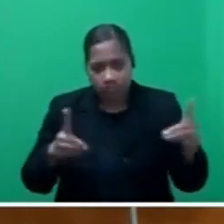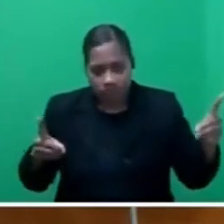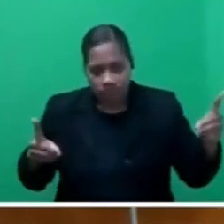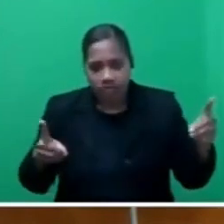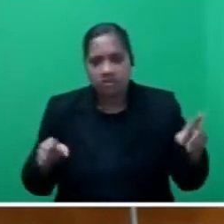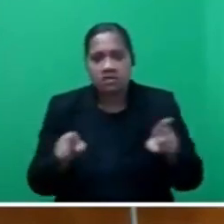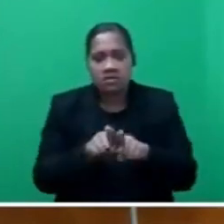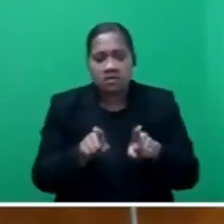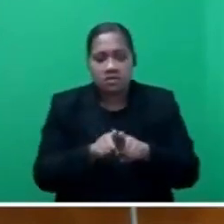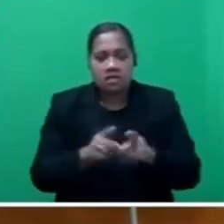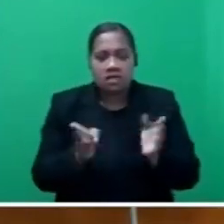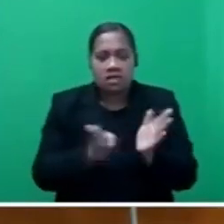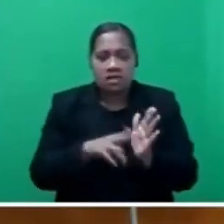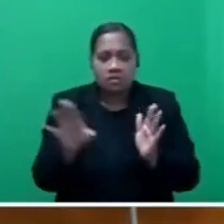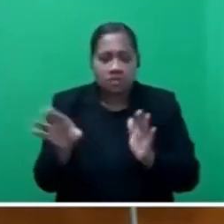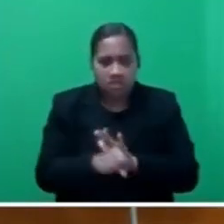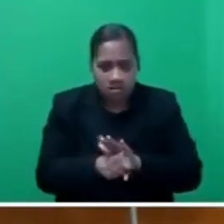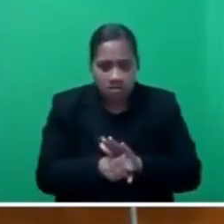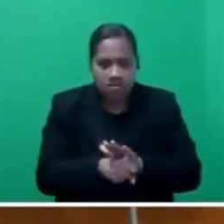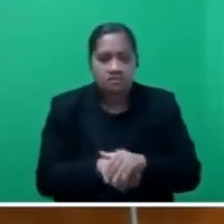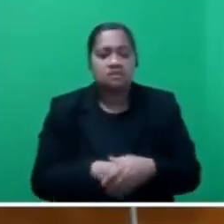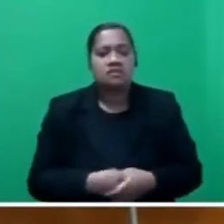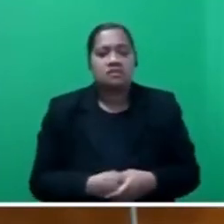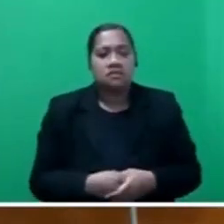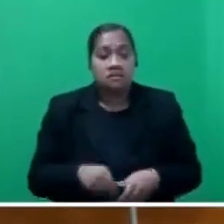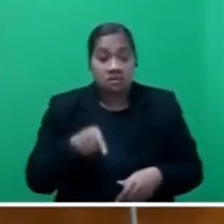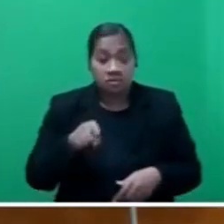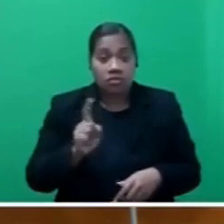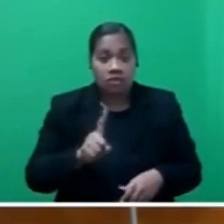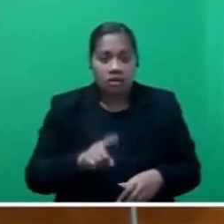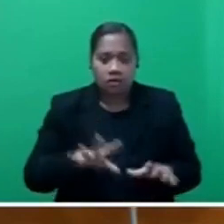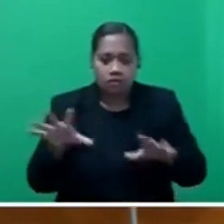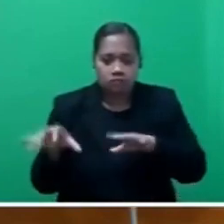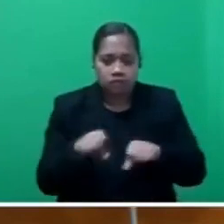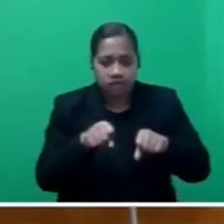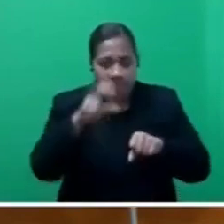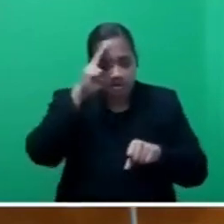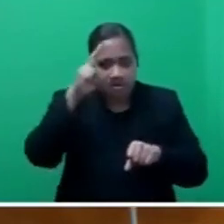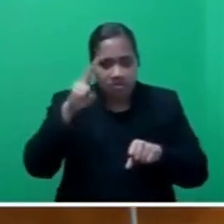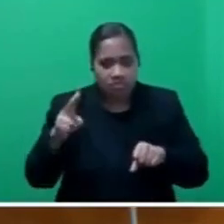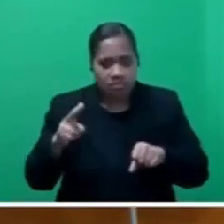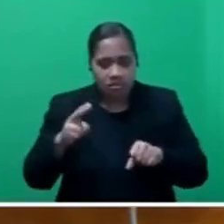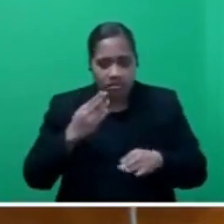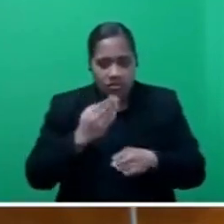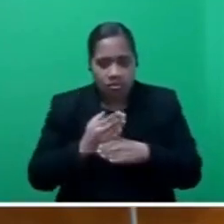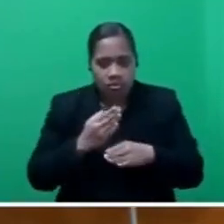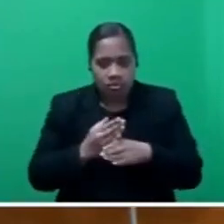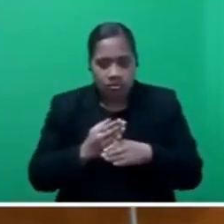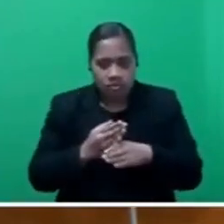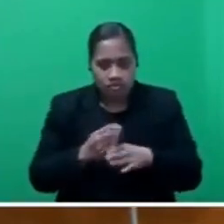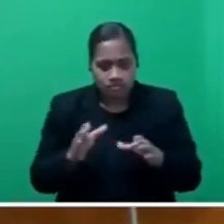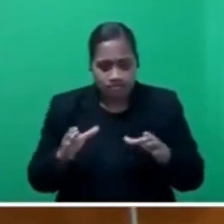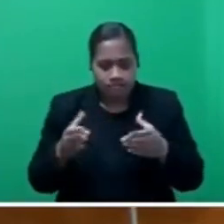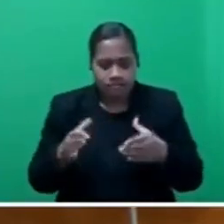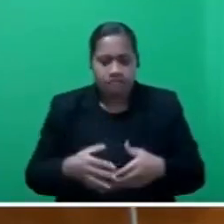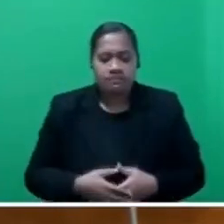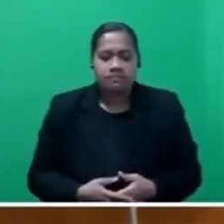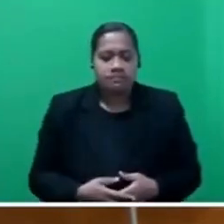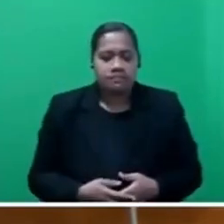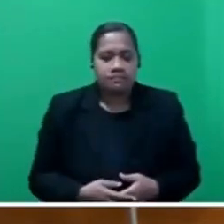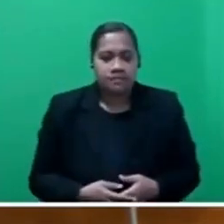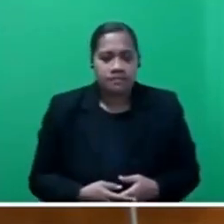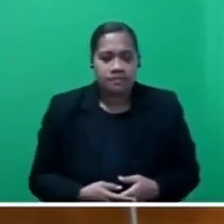and chronism, which ultimately robs the nation of an inspired workforce, an ingenious pool of